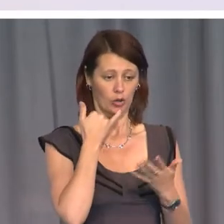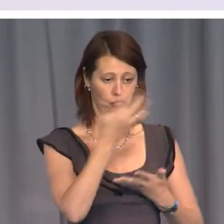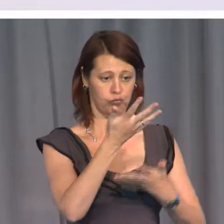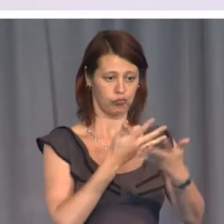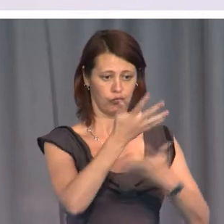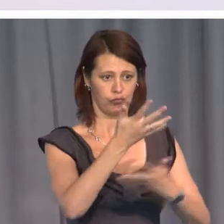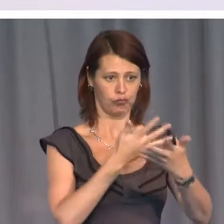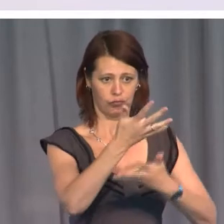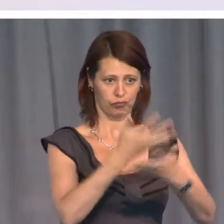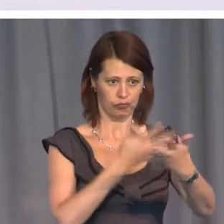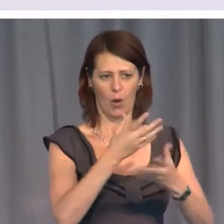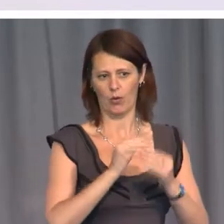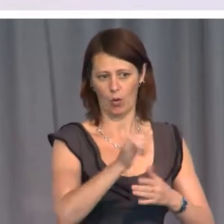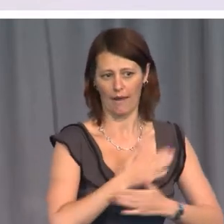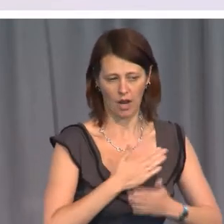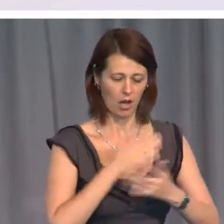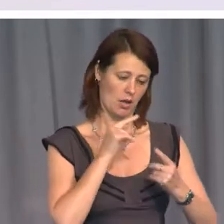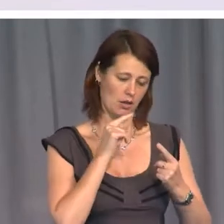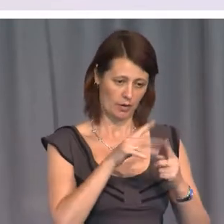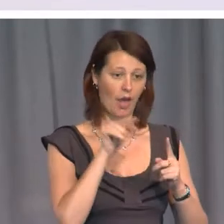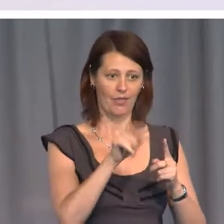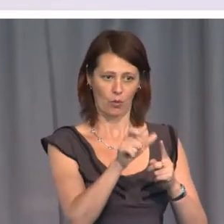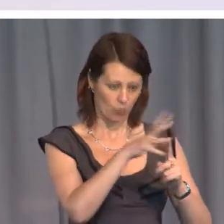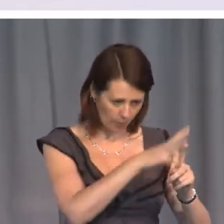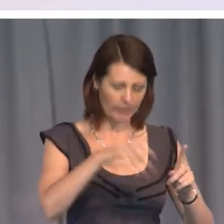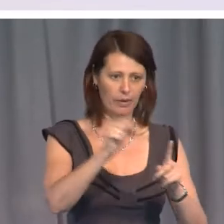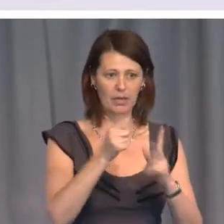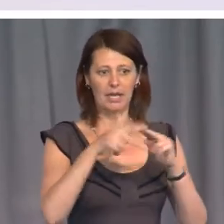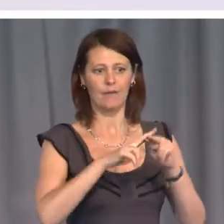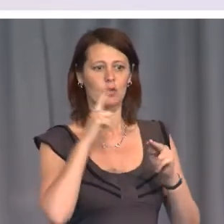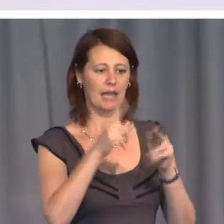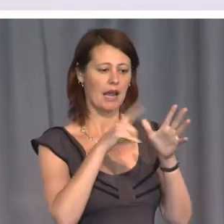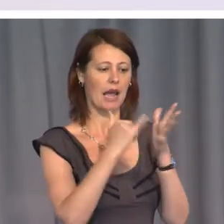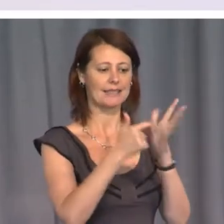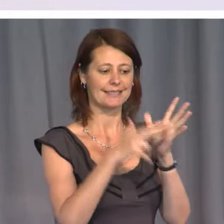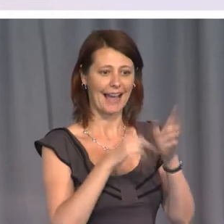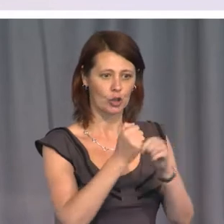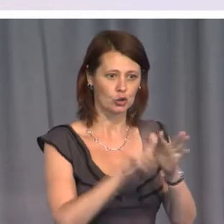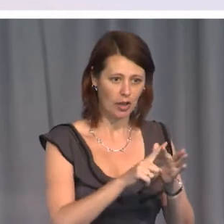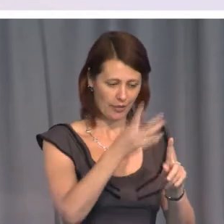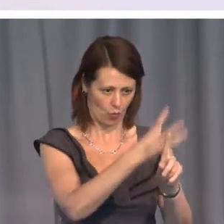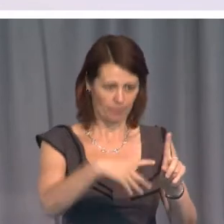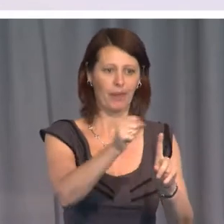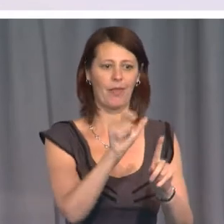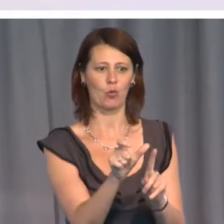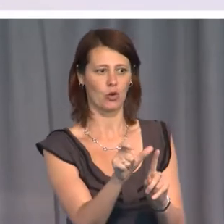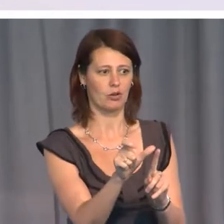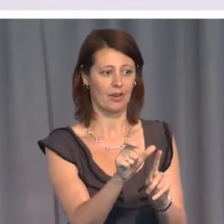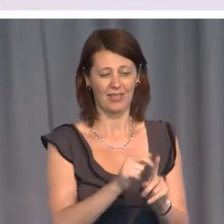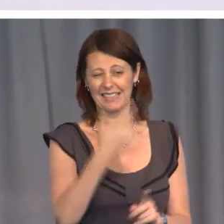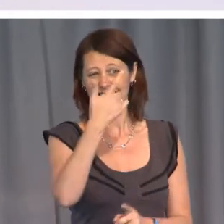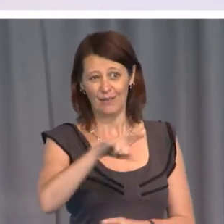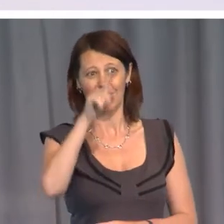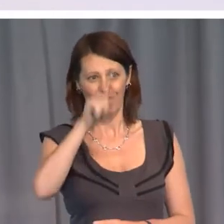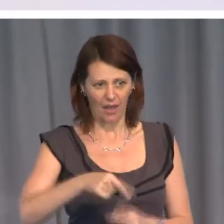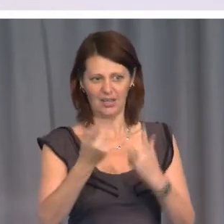with your lover, that will be swept up. If you say Assange, it will be swept up. And there are 70,000